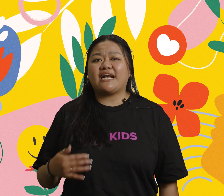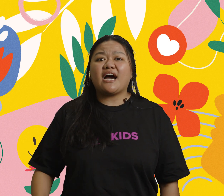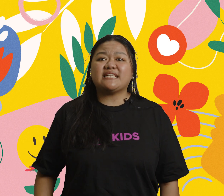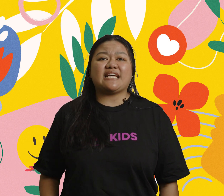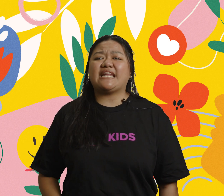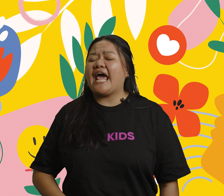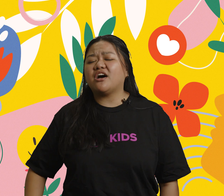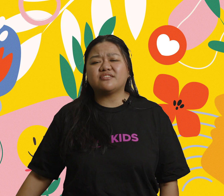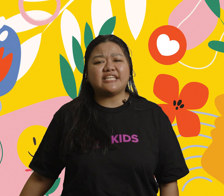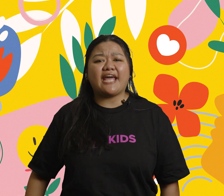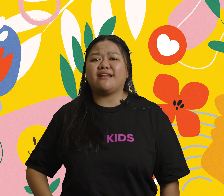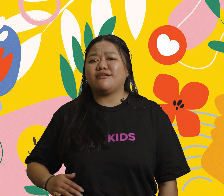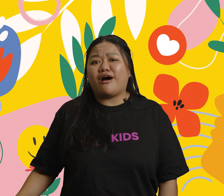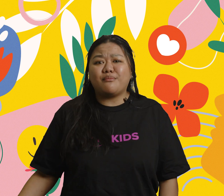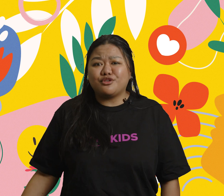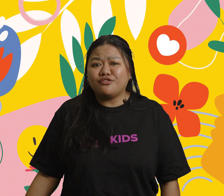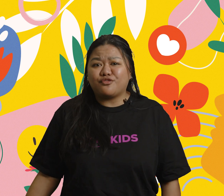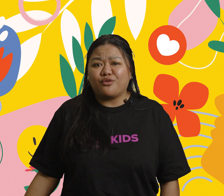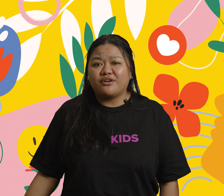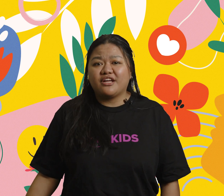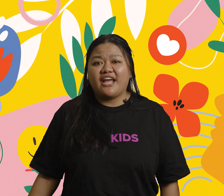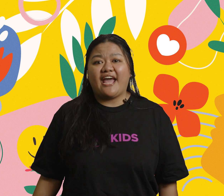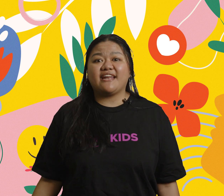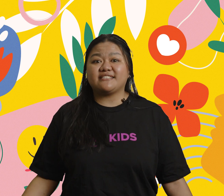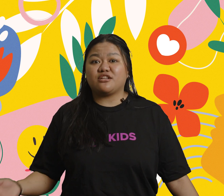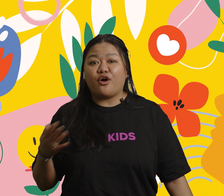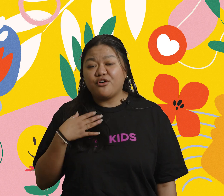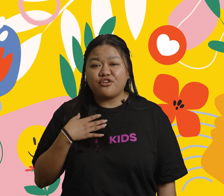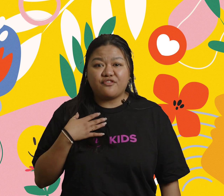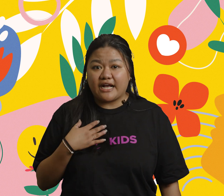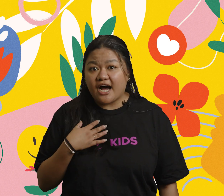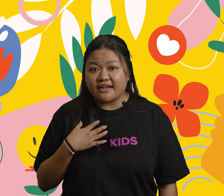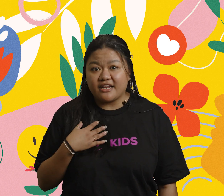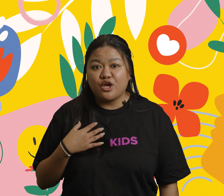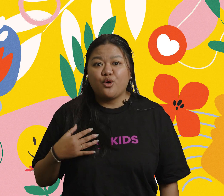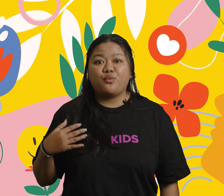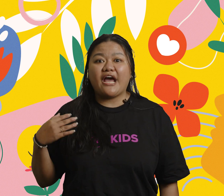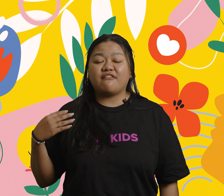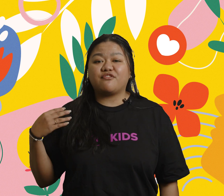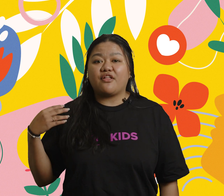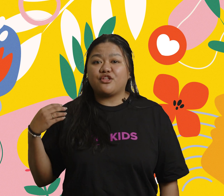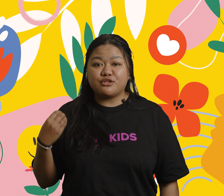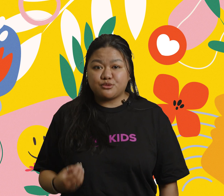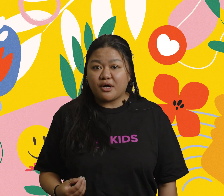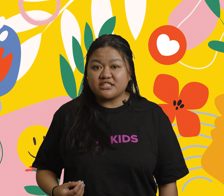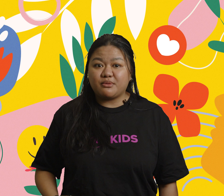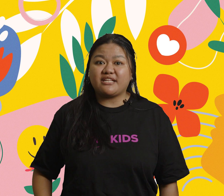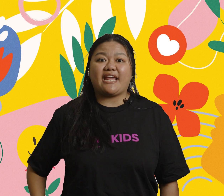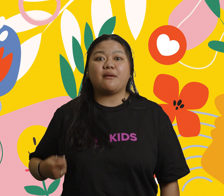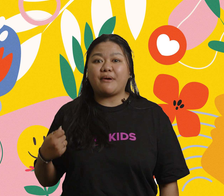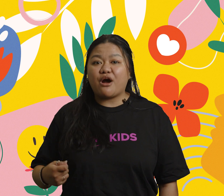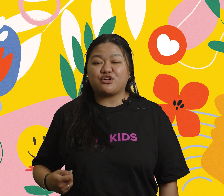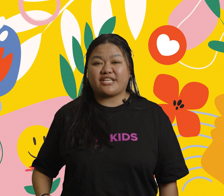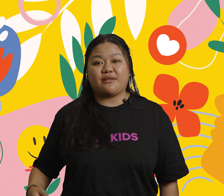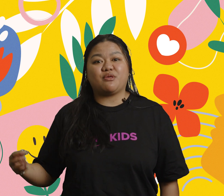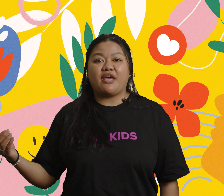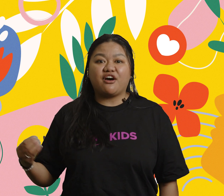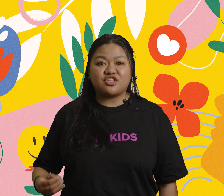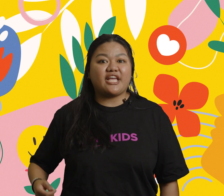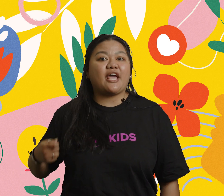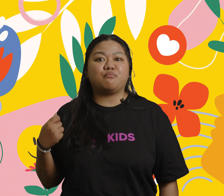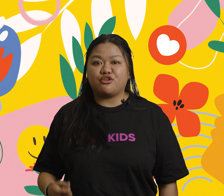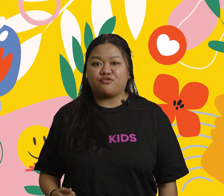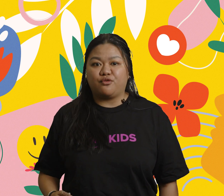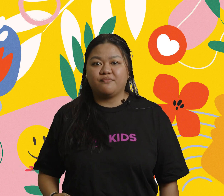They make gardens unhealthy and not beautiful. And as an owner of a garden, we have the responsibility and power to keep